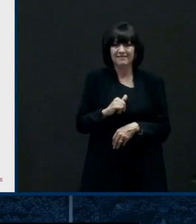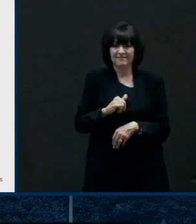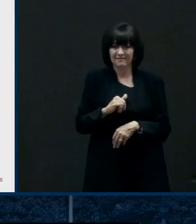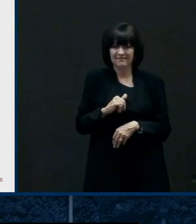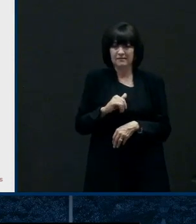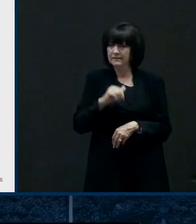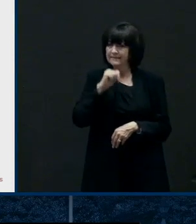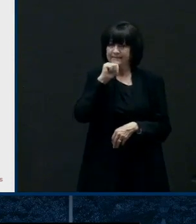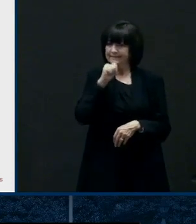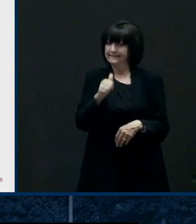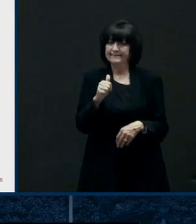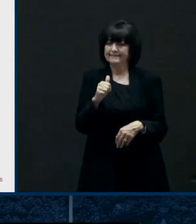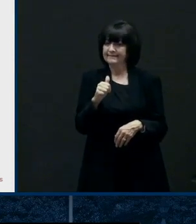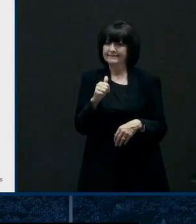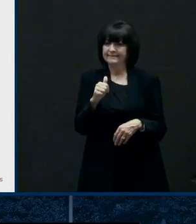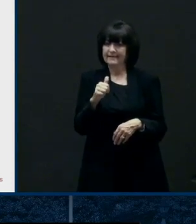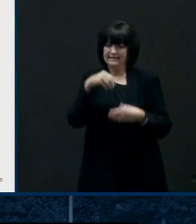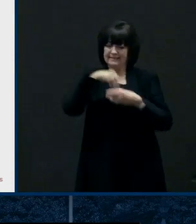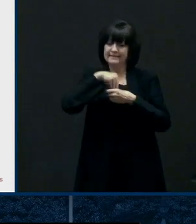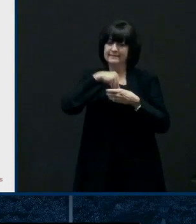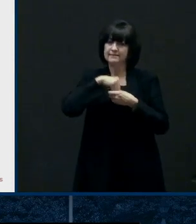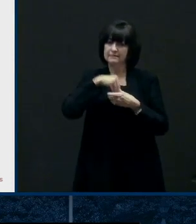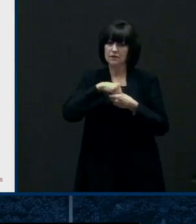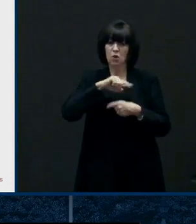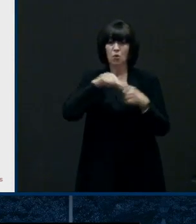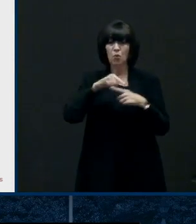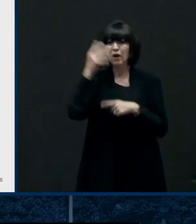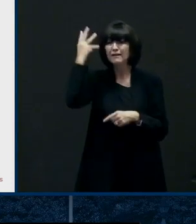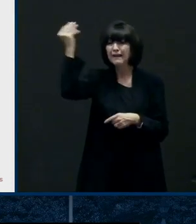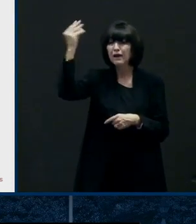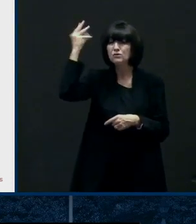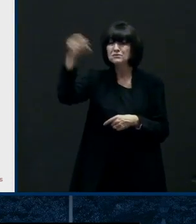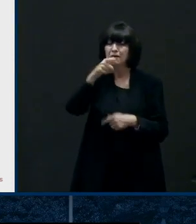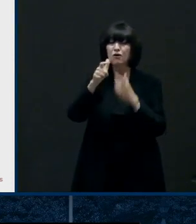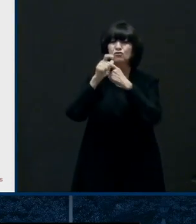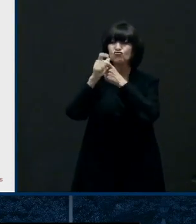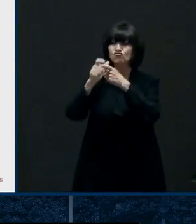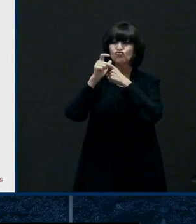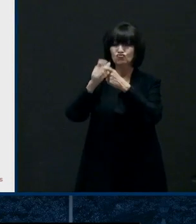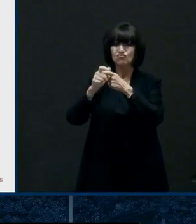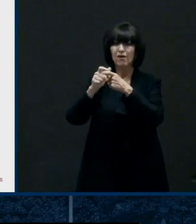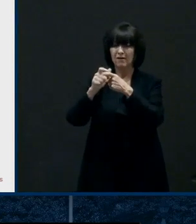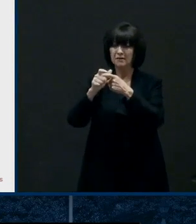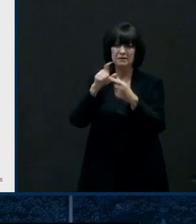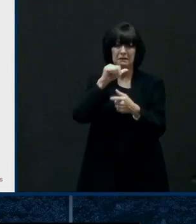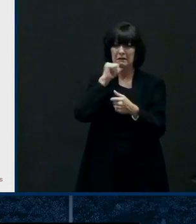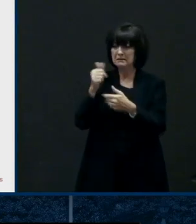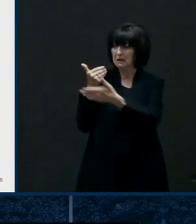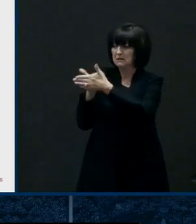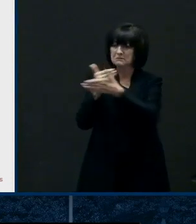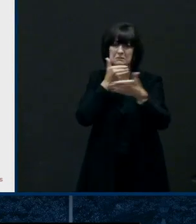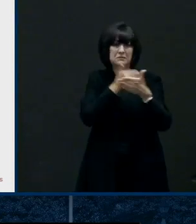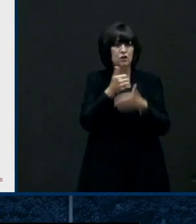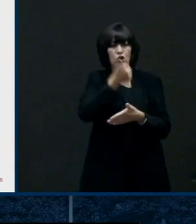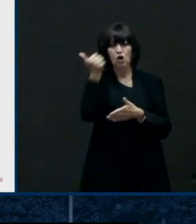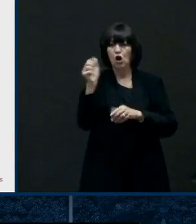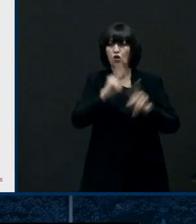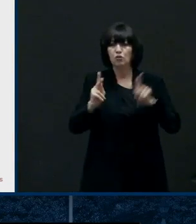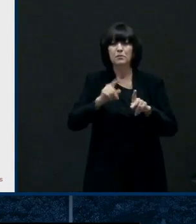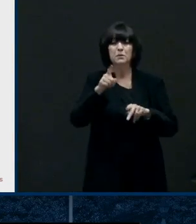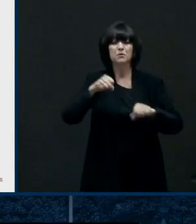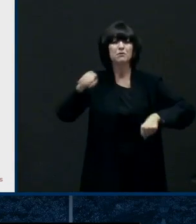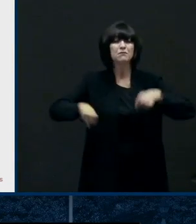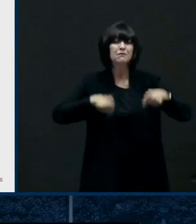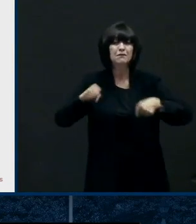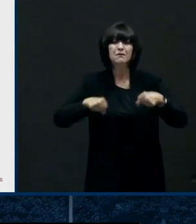when you're when you're indoors when you're when you're outside and you're distanced it's fine to walk or bike without a face covering but